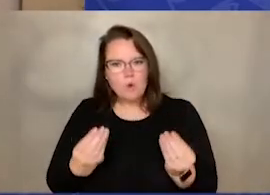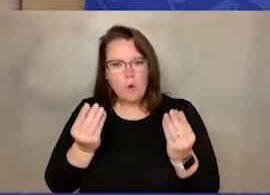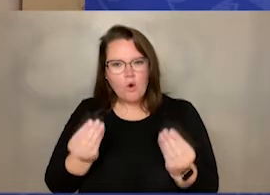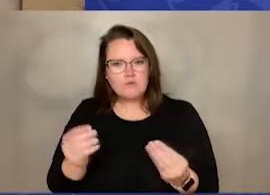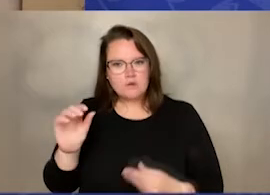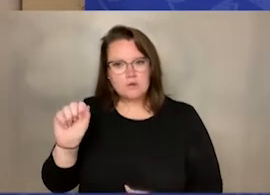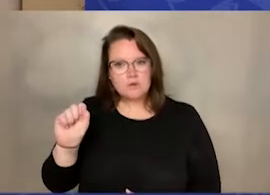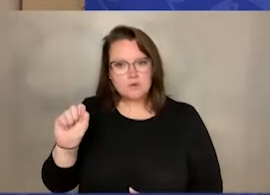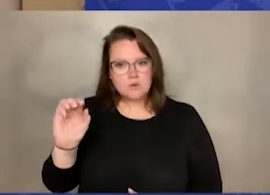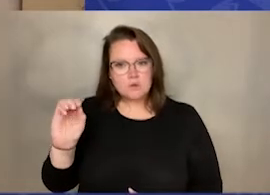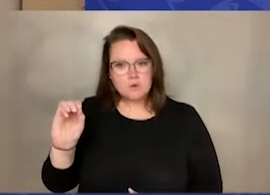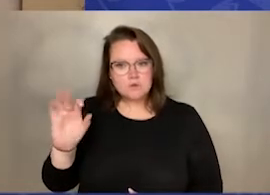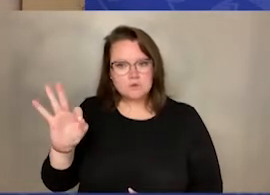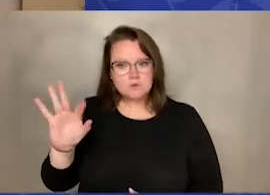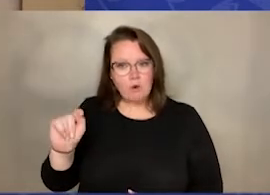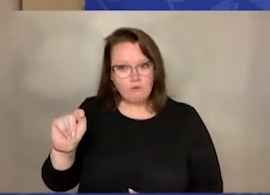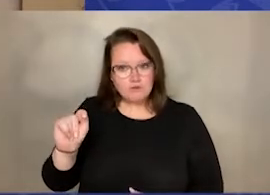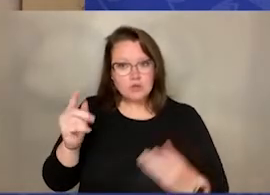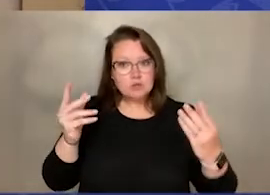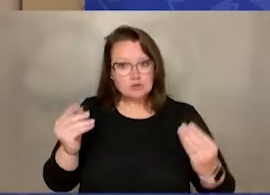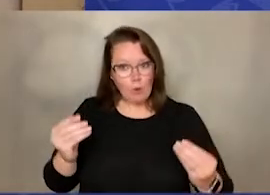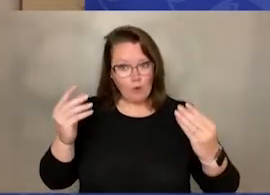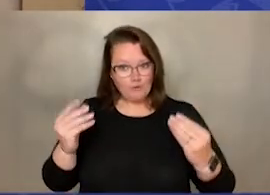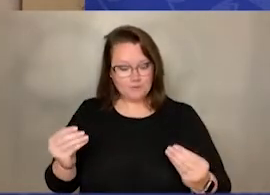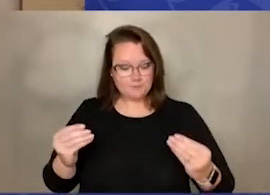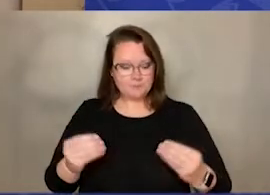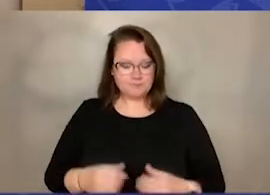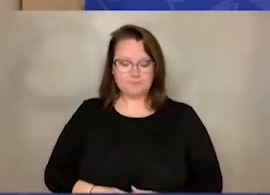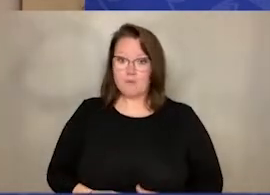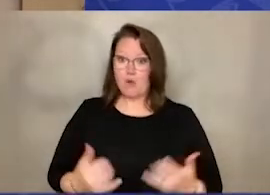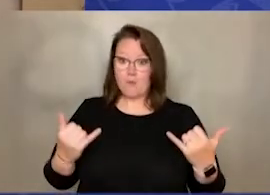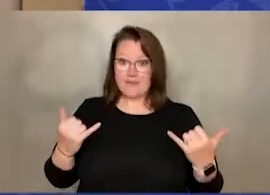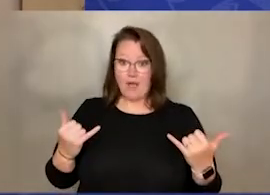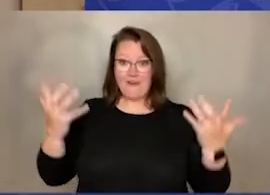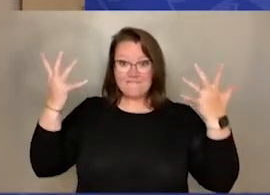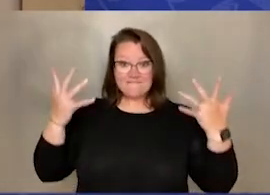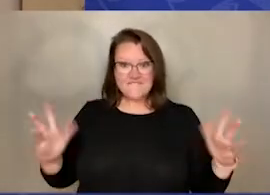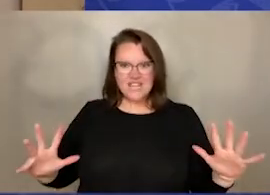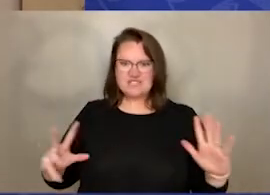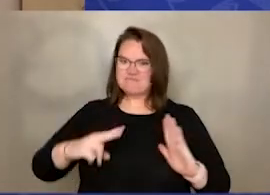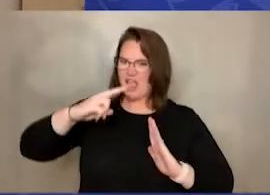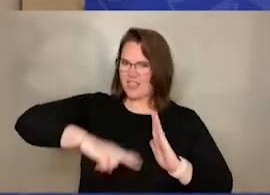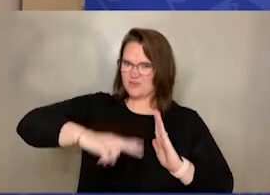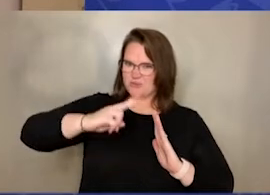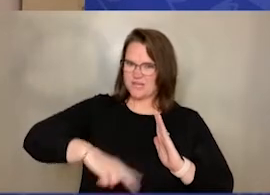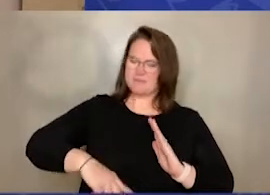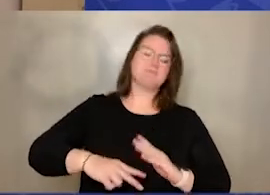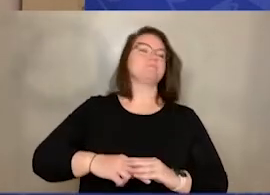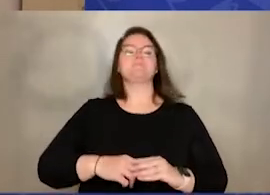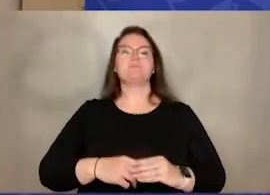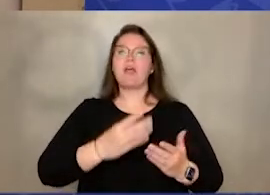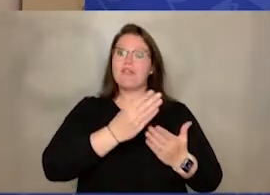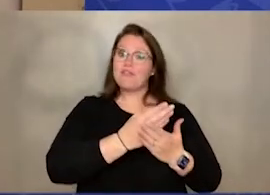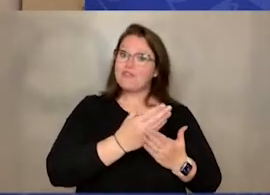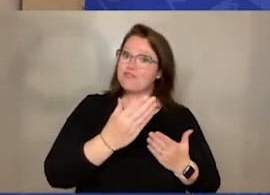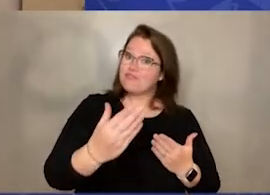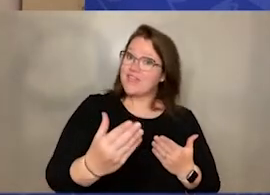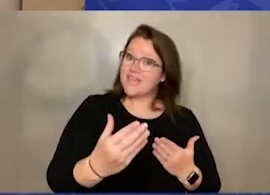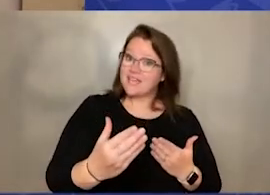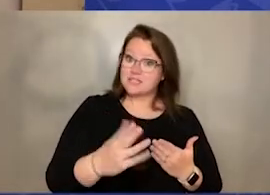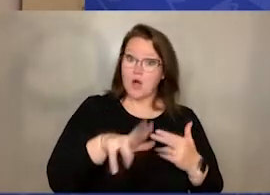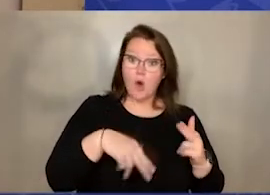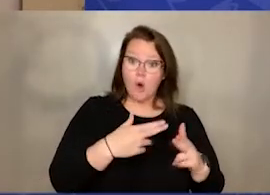middle. So we finished our Venn diagram. Let's review things that are just about